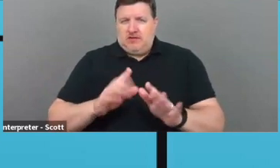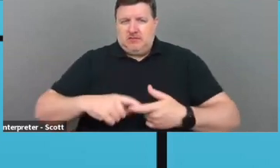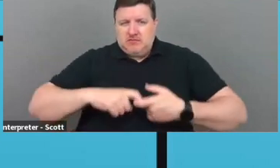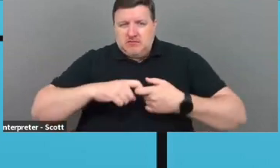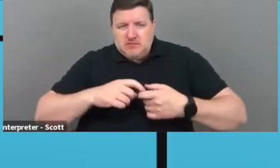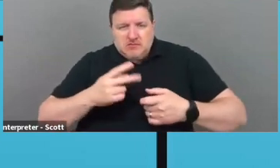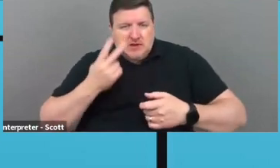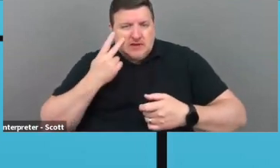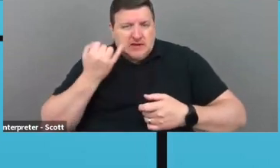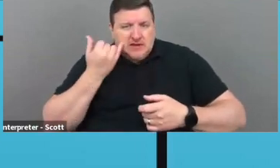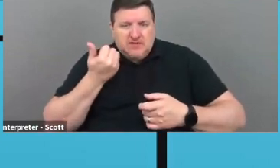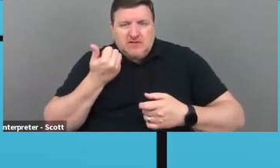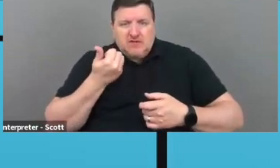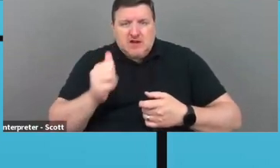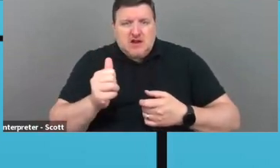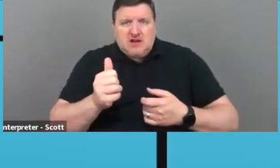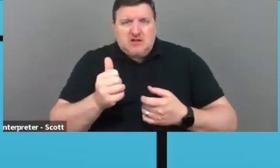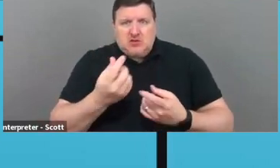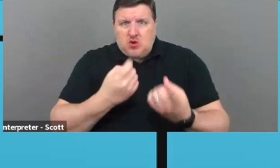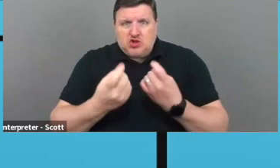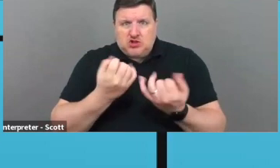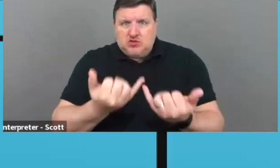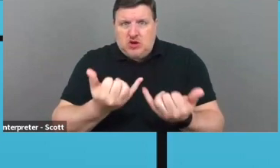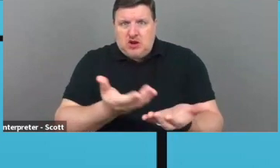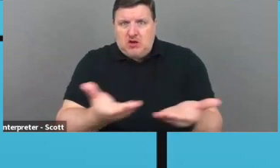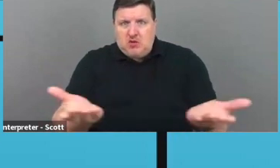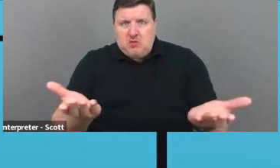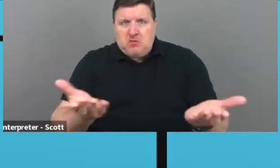any questions. Do have any questions so far?